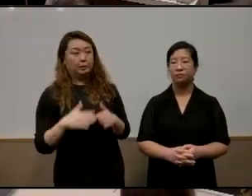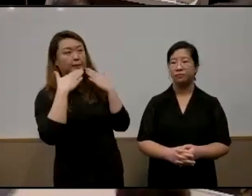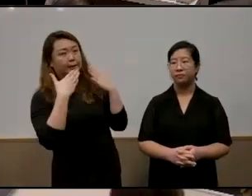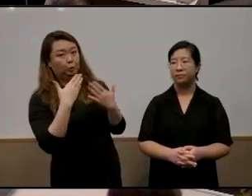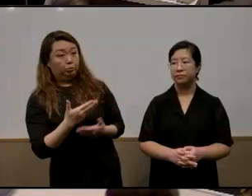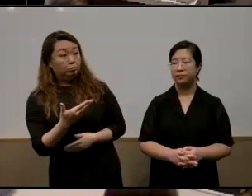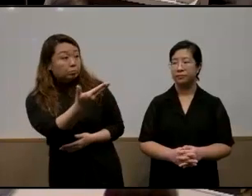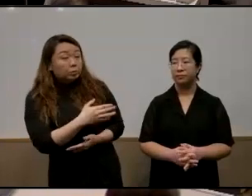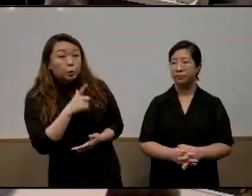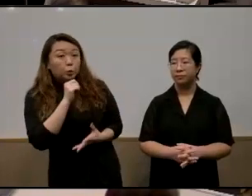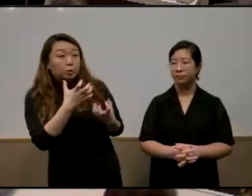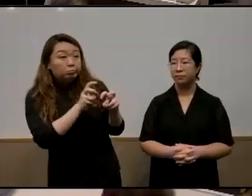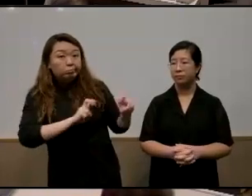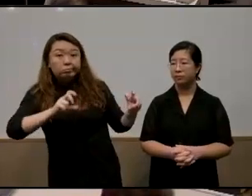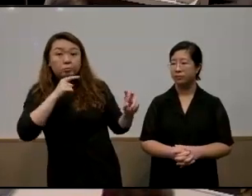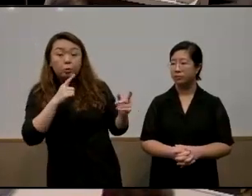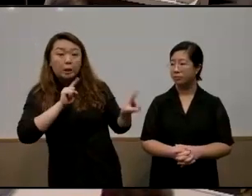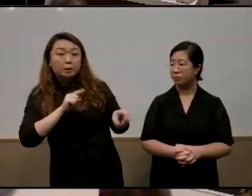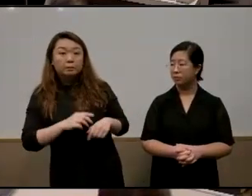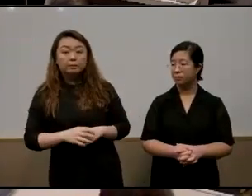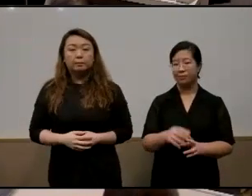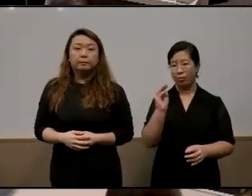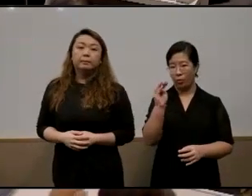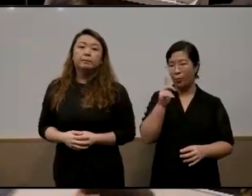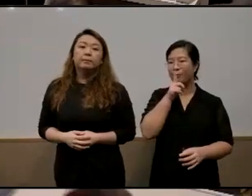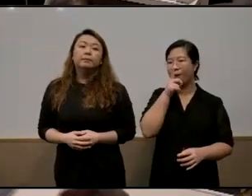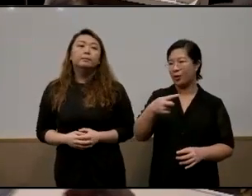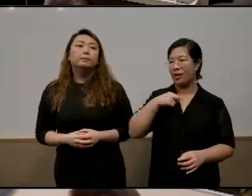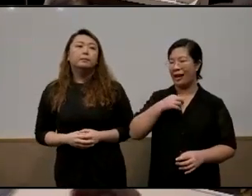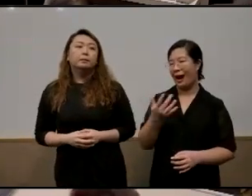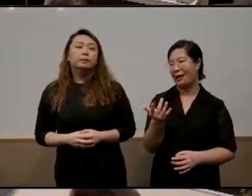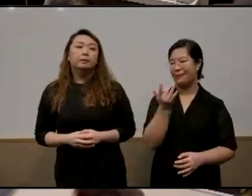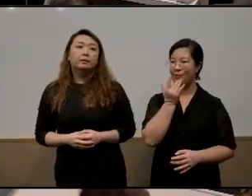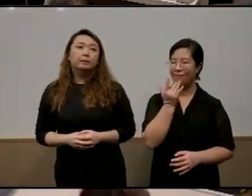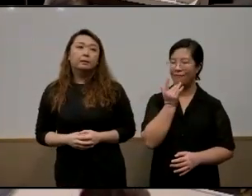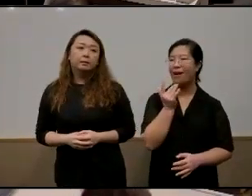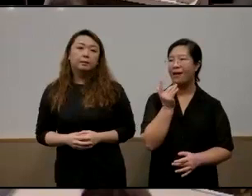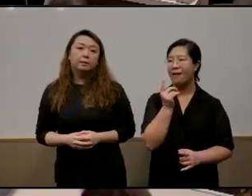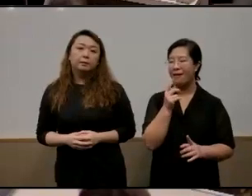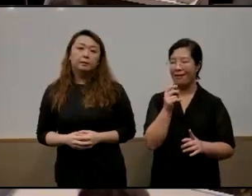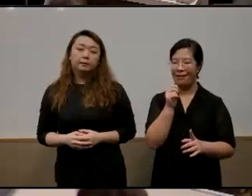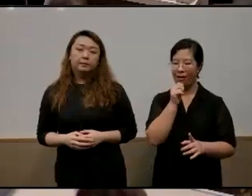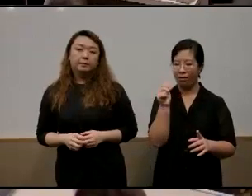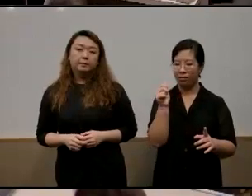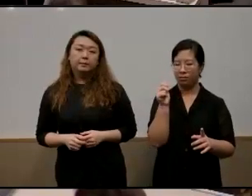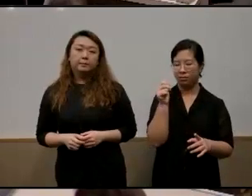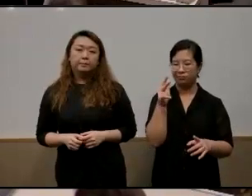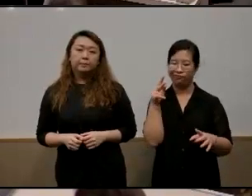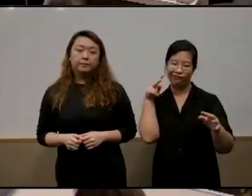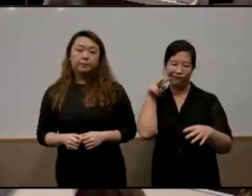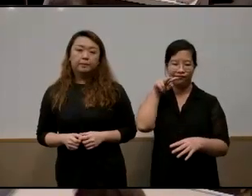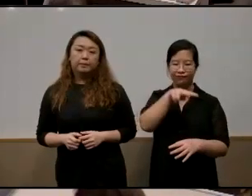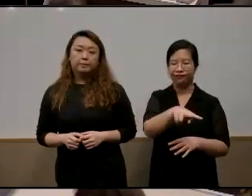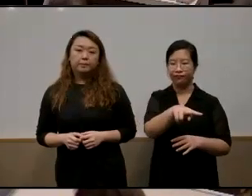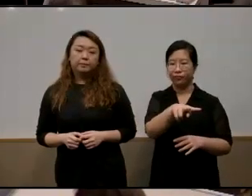would you like to quickly answer some of these questions actually i i i prefer to uh not look at the um